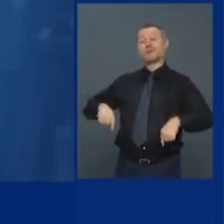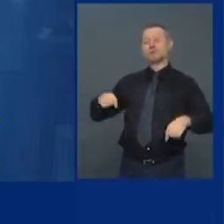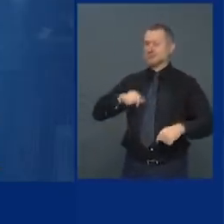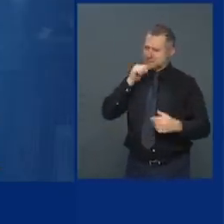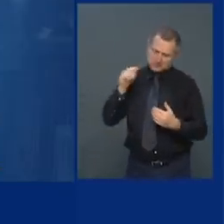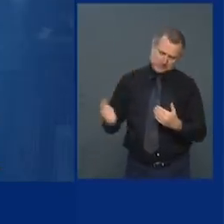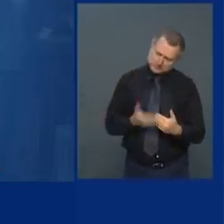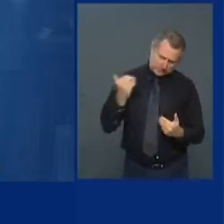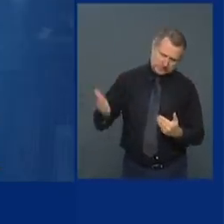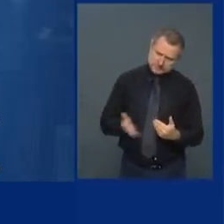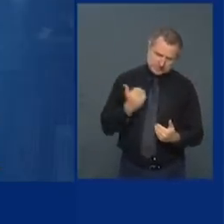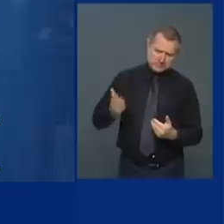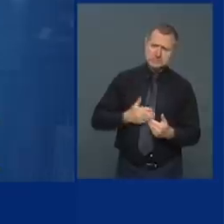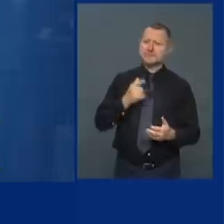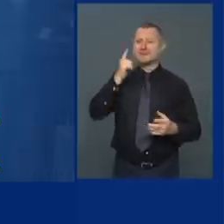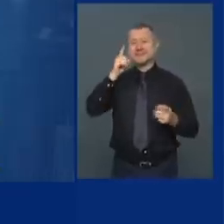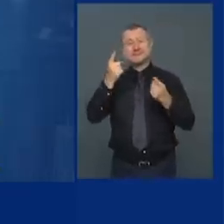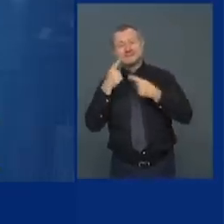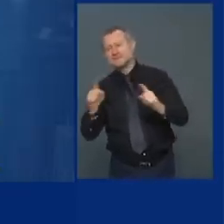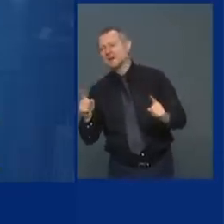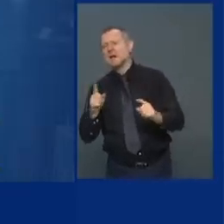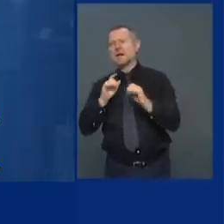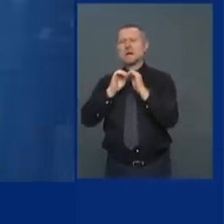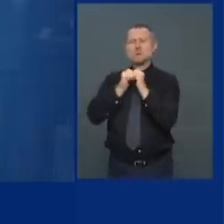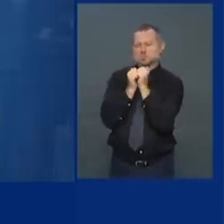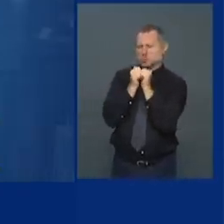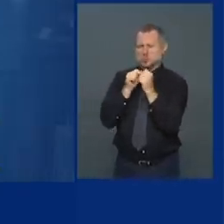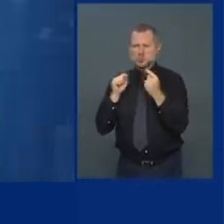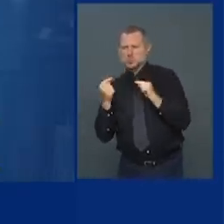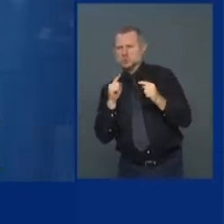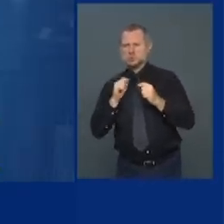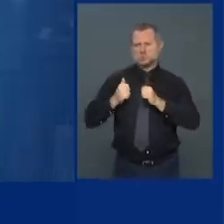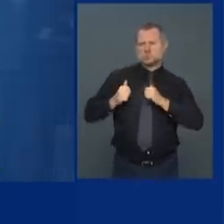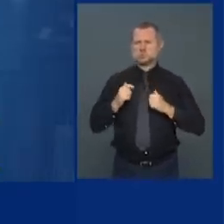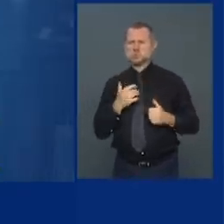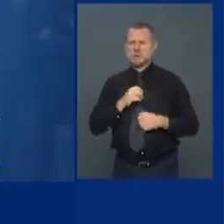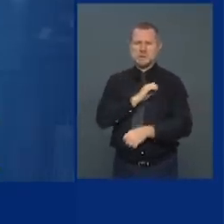place to make it here. The competition is intense. The energy is intense.